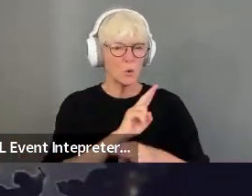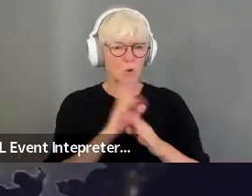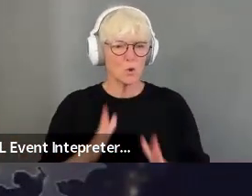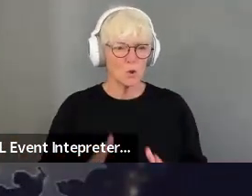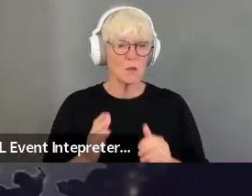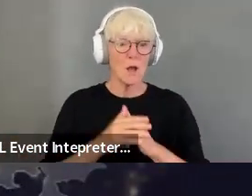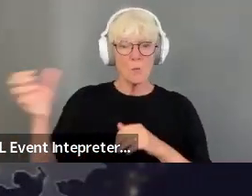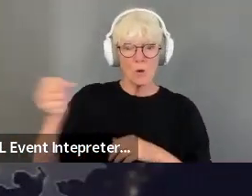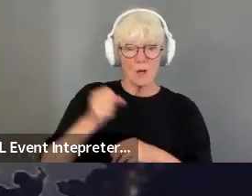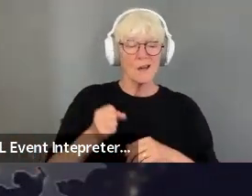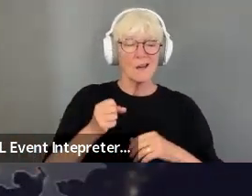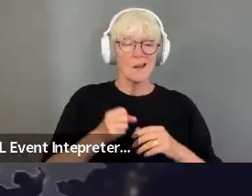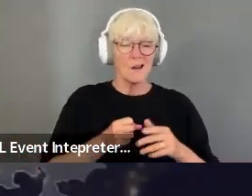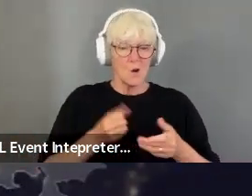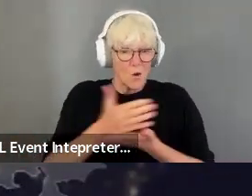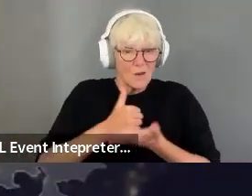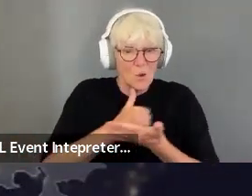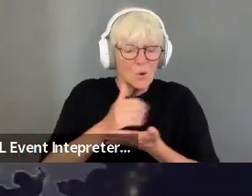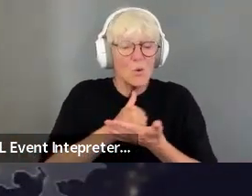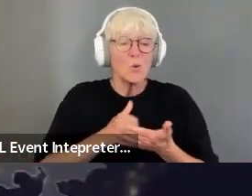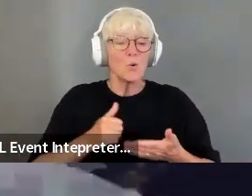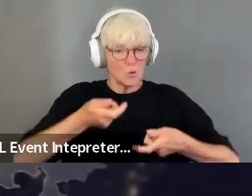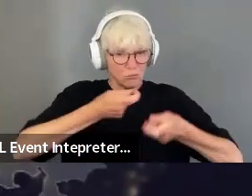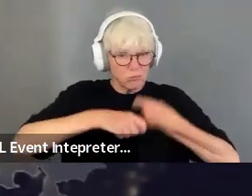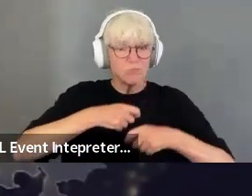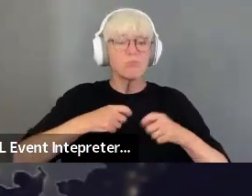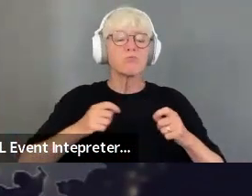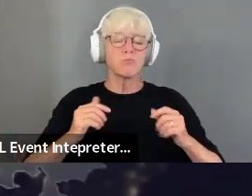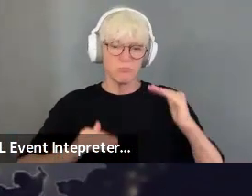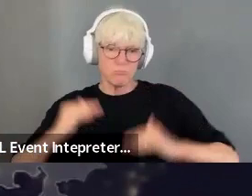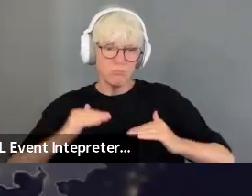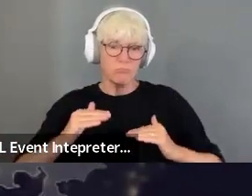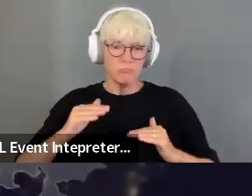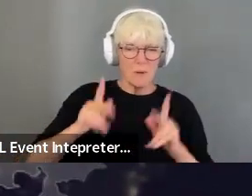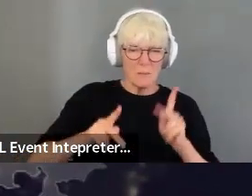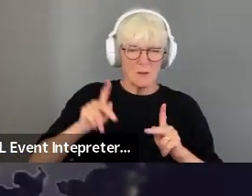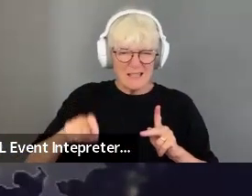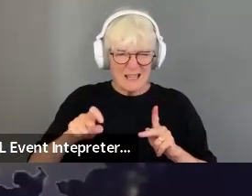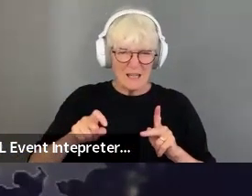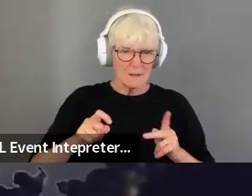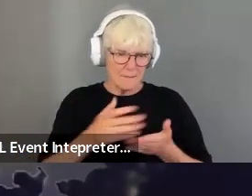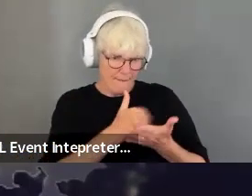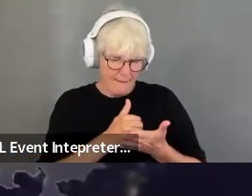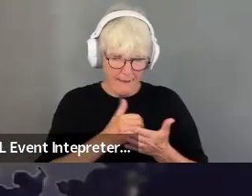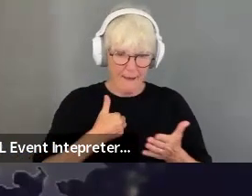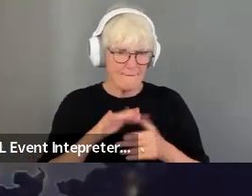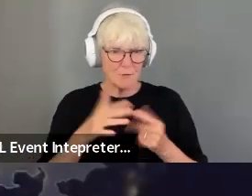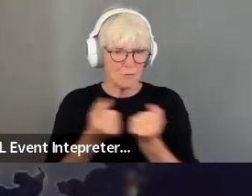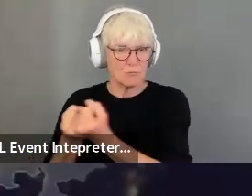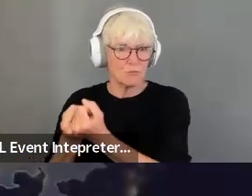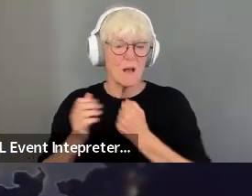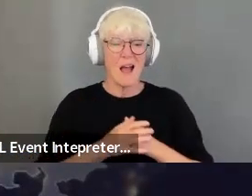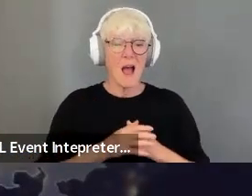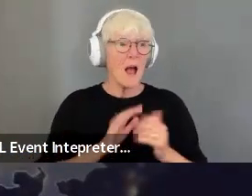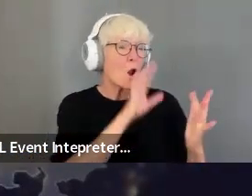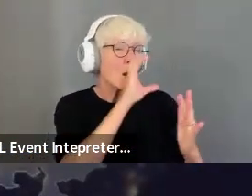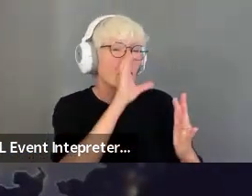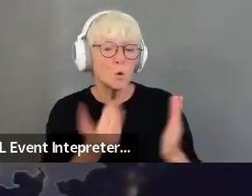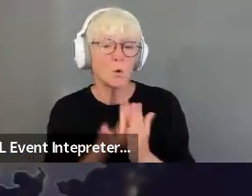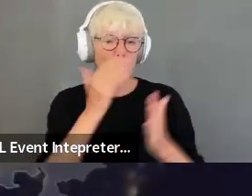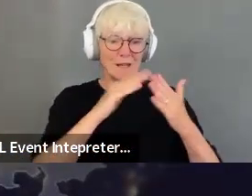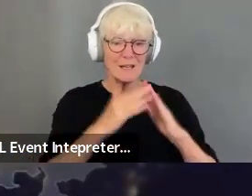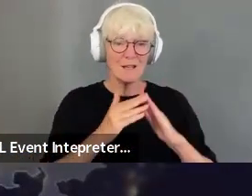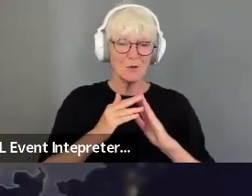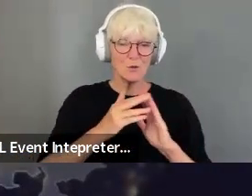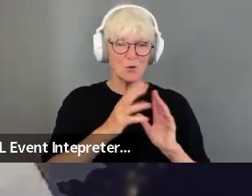in a predictable source of revenue to balance out fluctuating demand from individuals, and help us seed new cities with lucrative contract sizes to attract